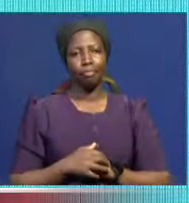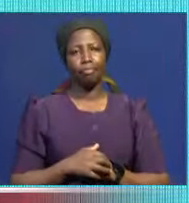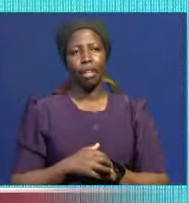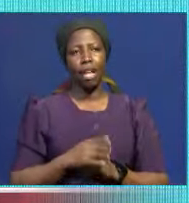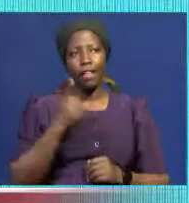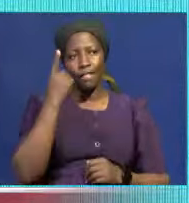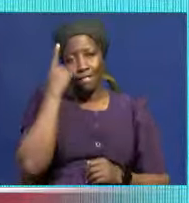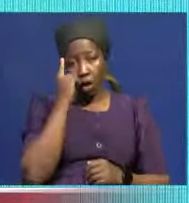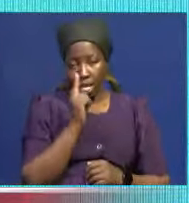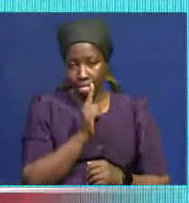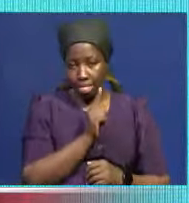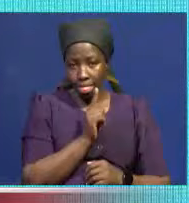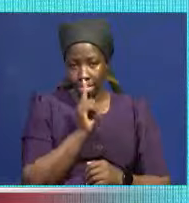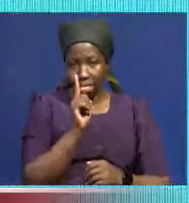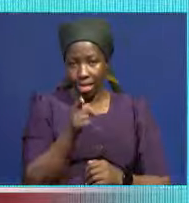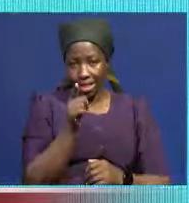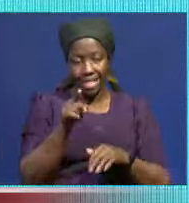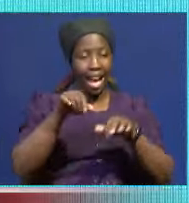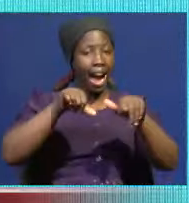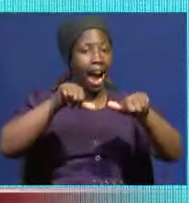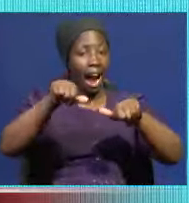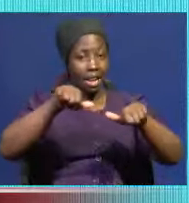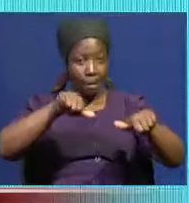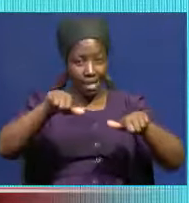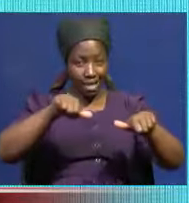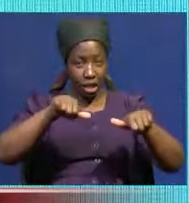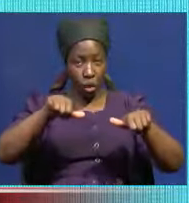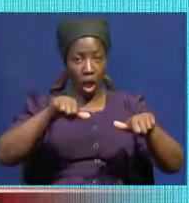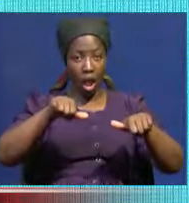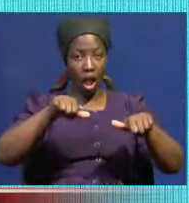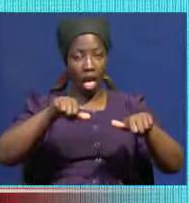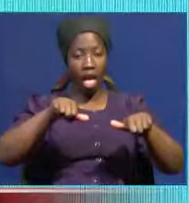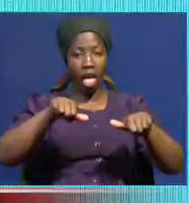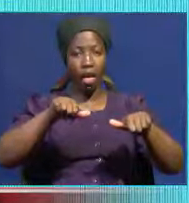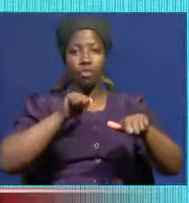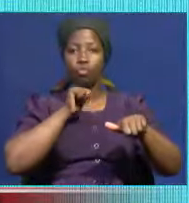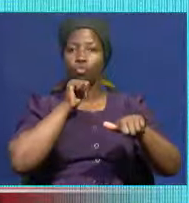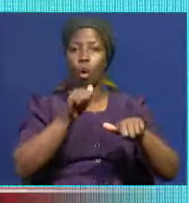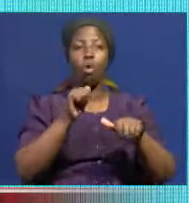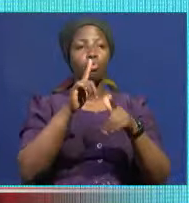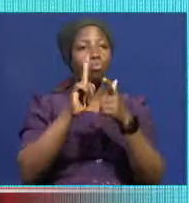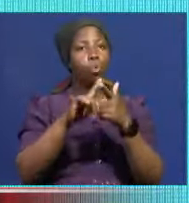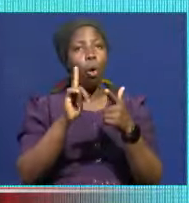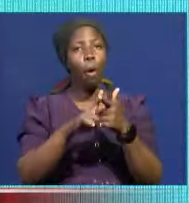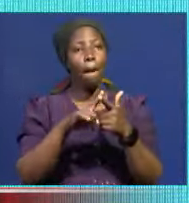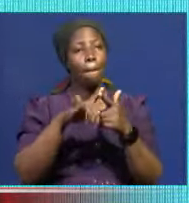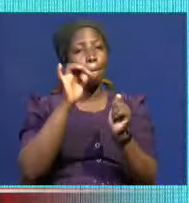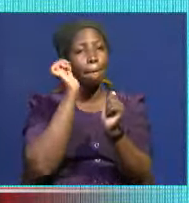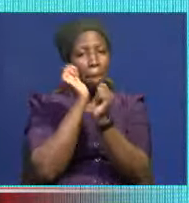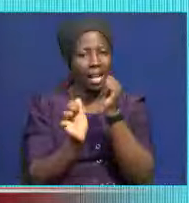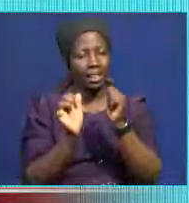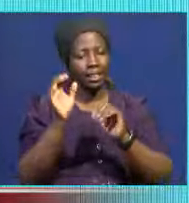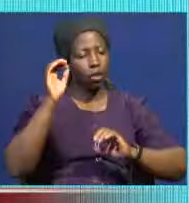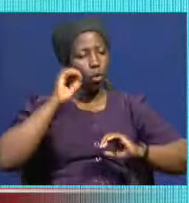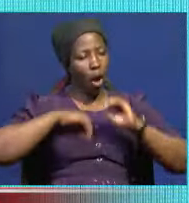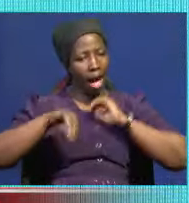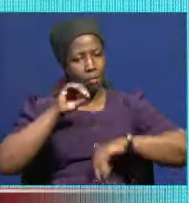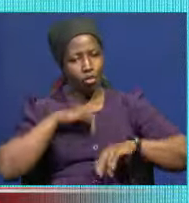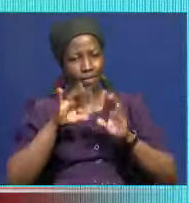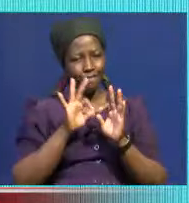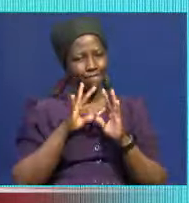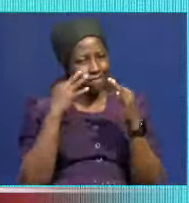this administration not to deal with corruption firmly